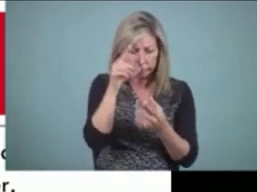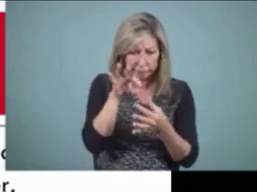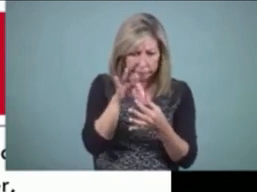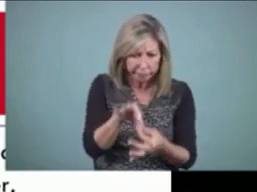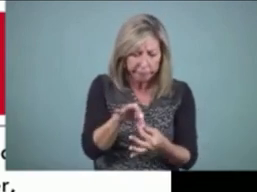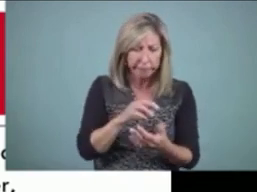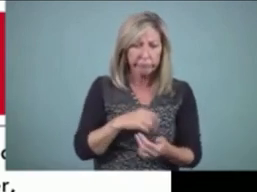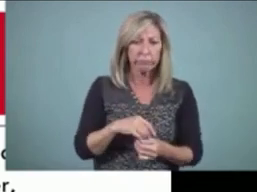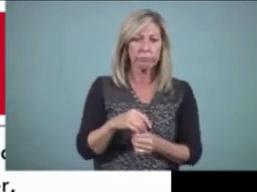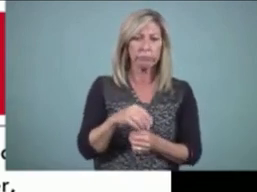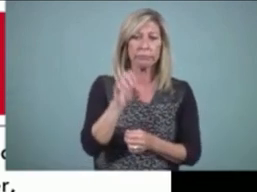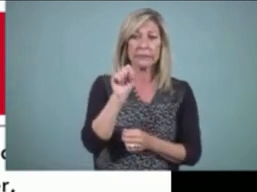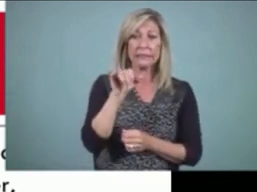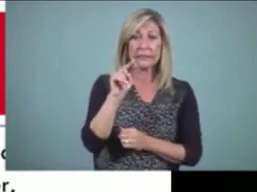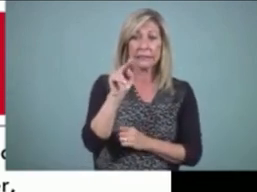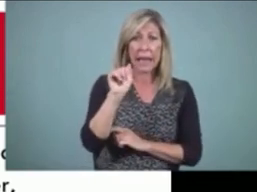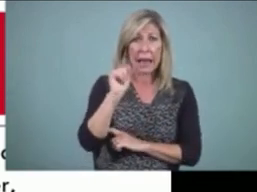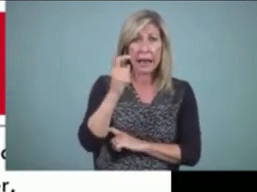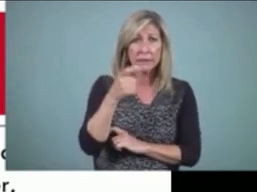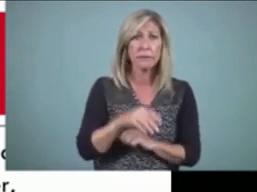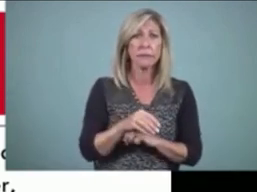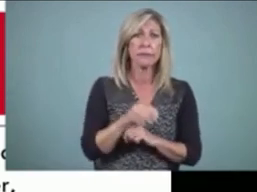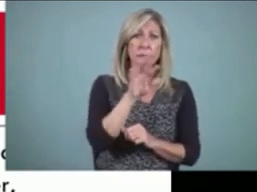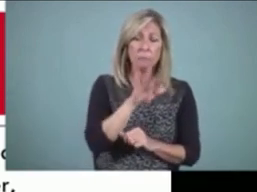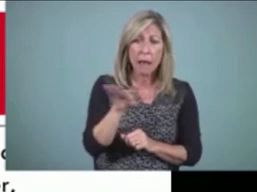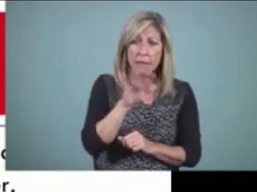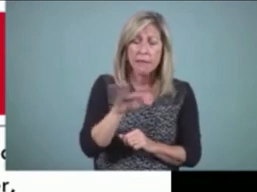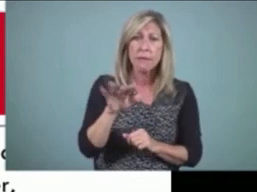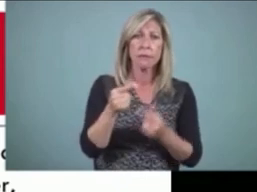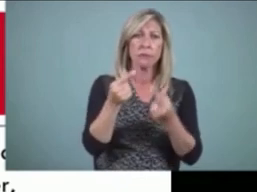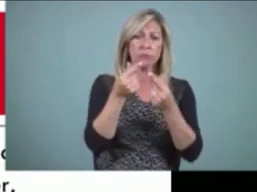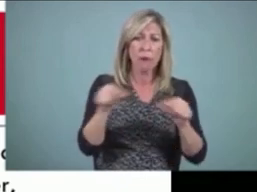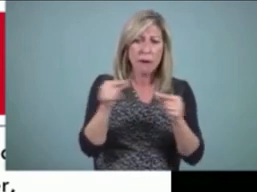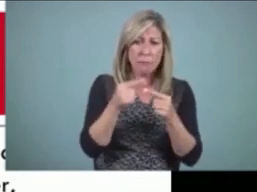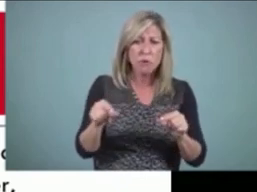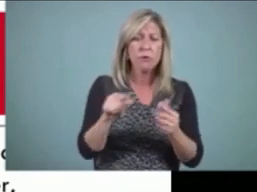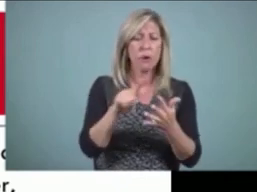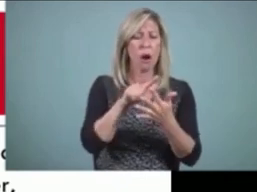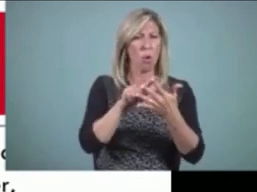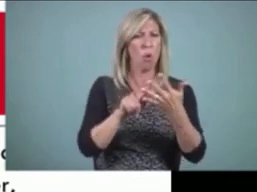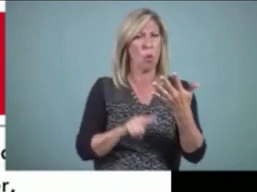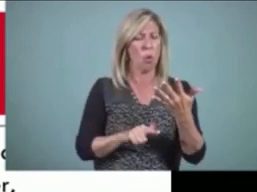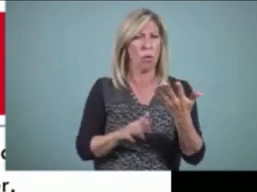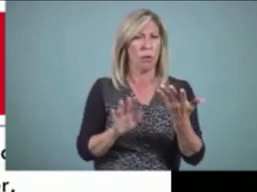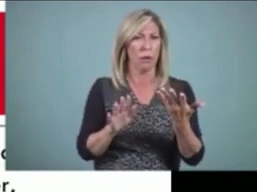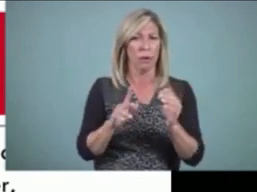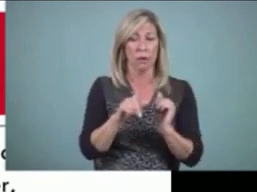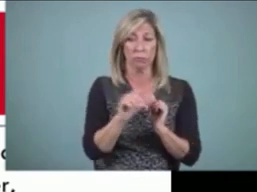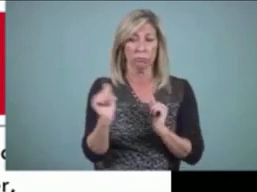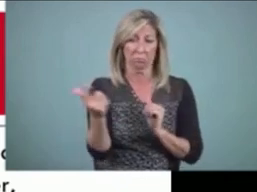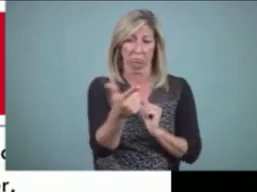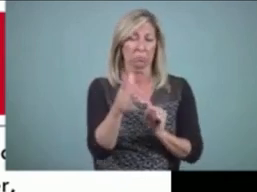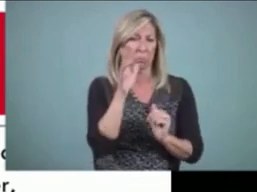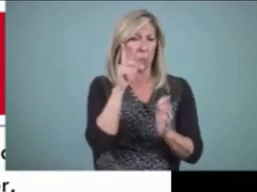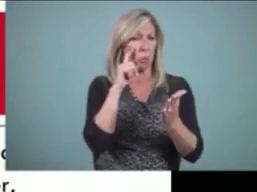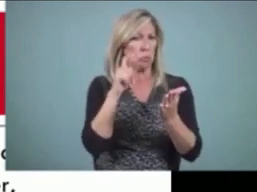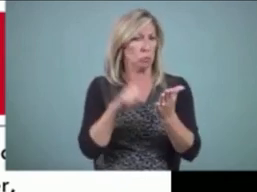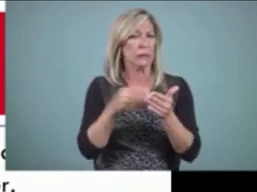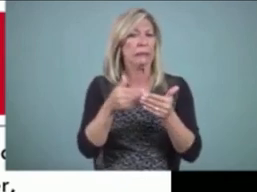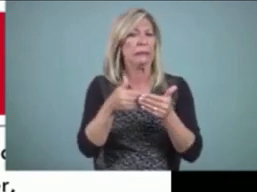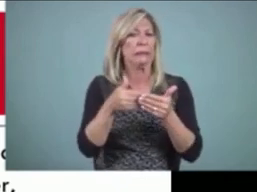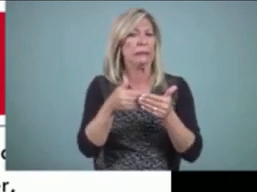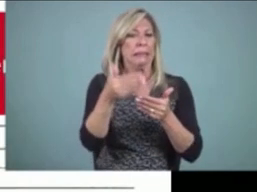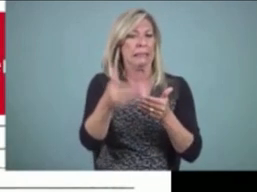Those of you who've been around for a while will recognize what I'm talking about in the following examples. Next slide.